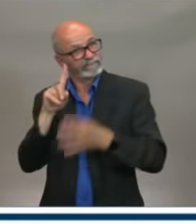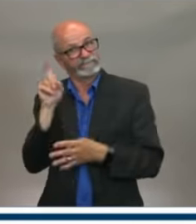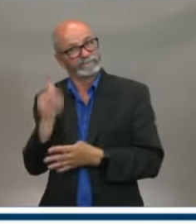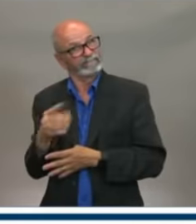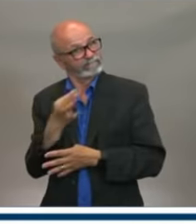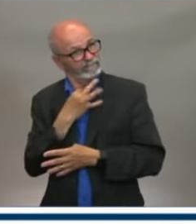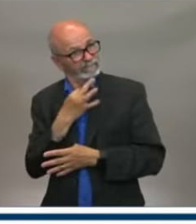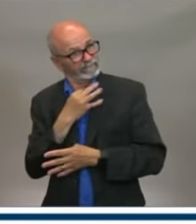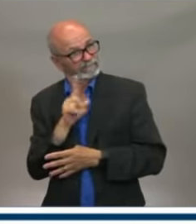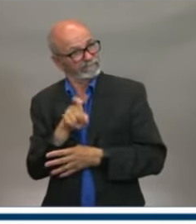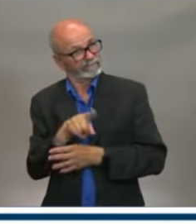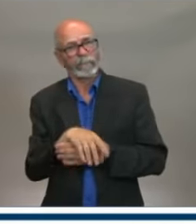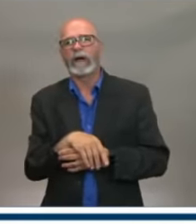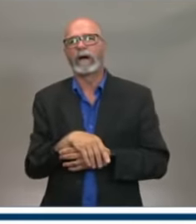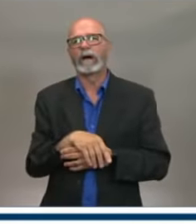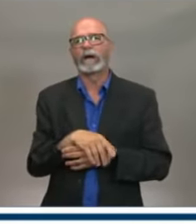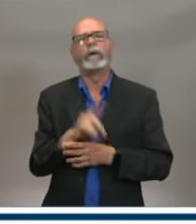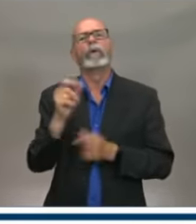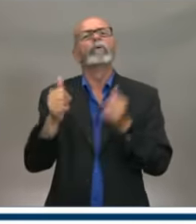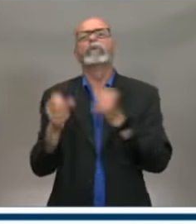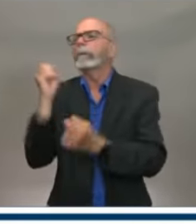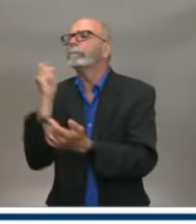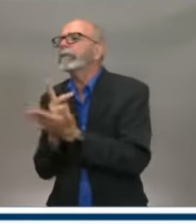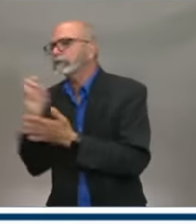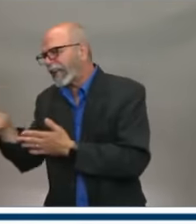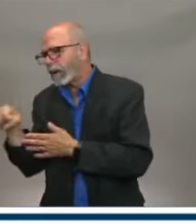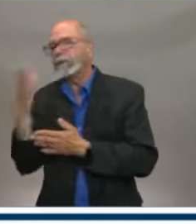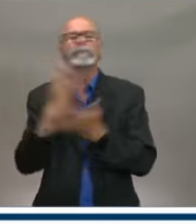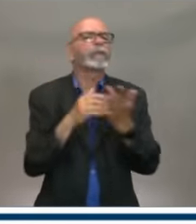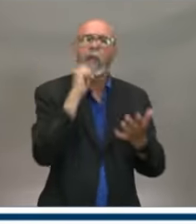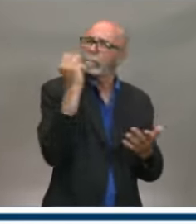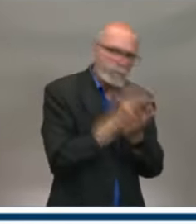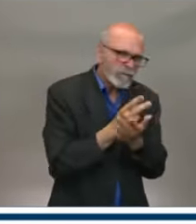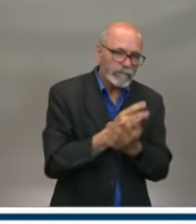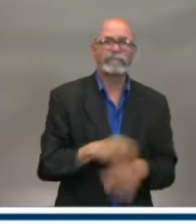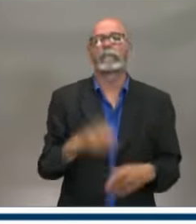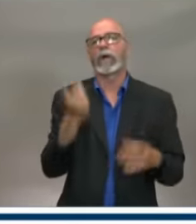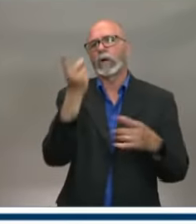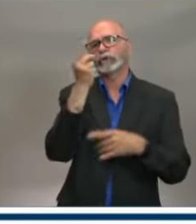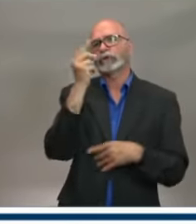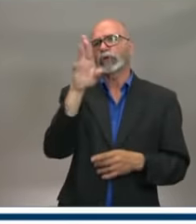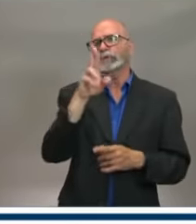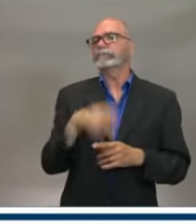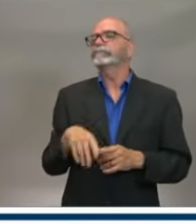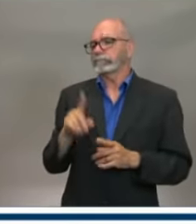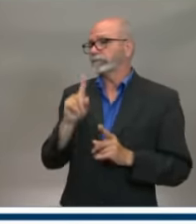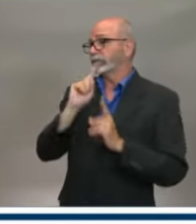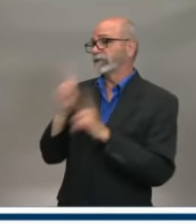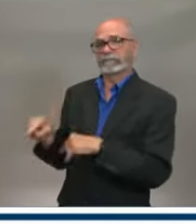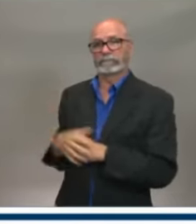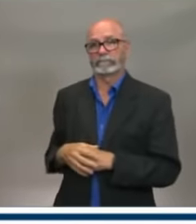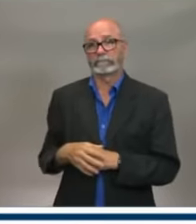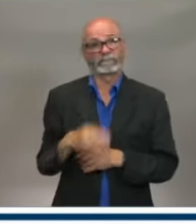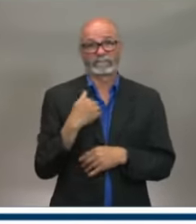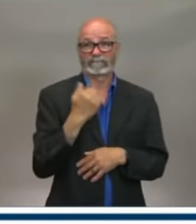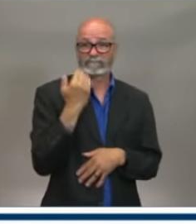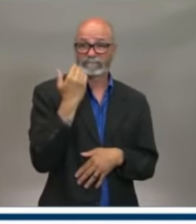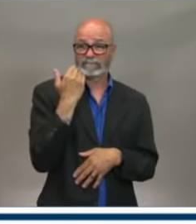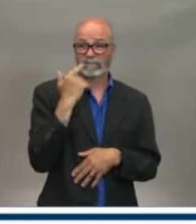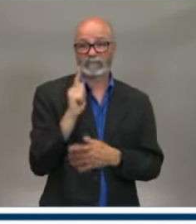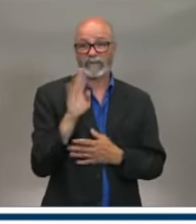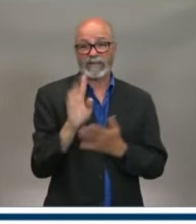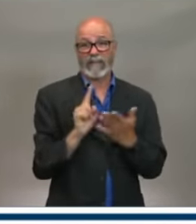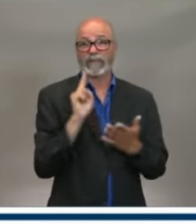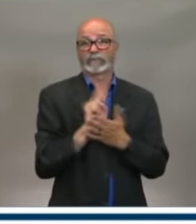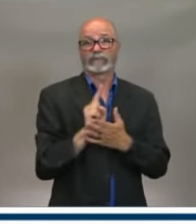have been approved? So we've got a number of proposals that, just in the last 24 hours, have been coming in from a